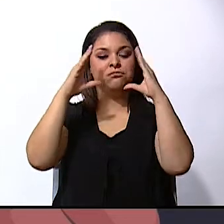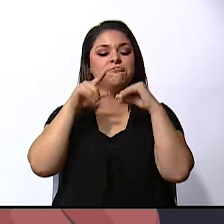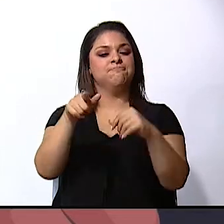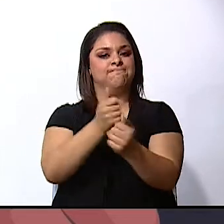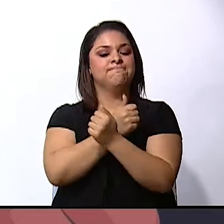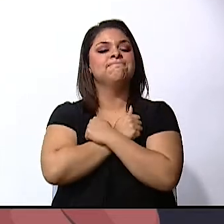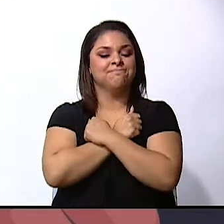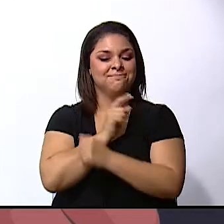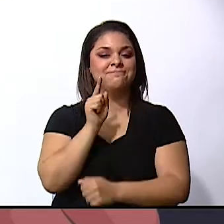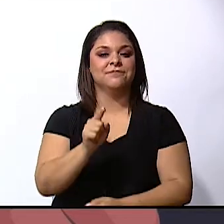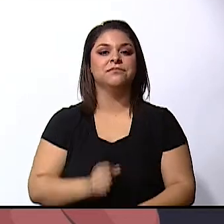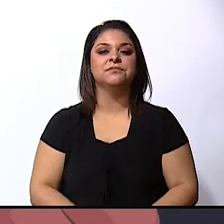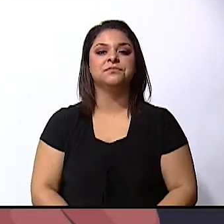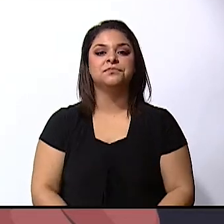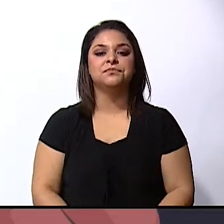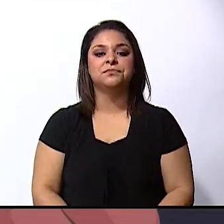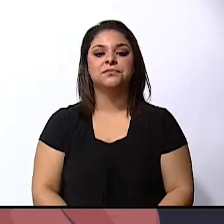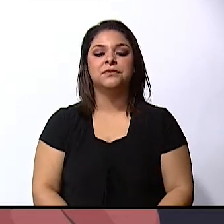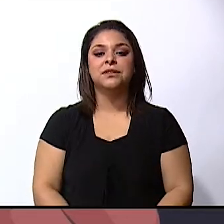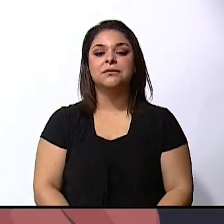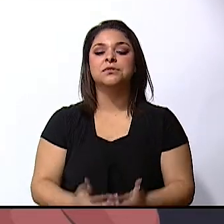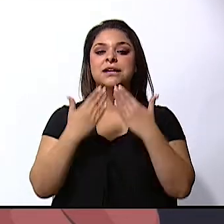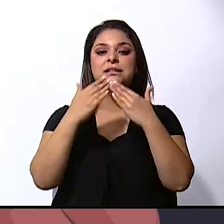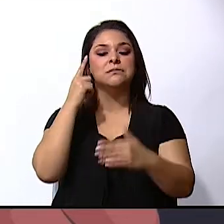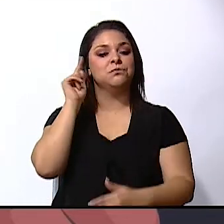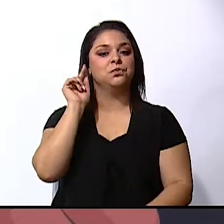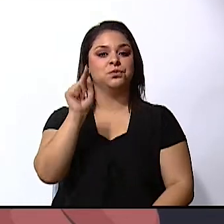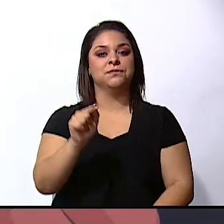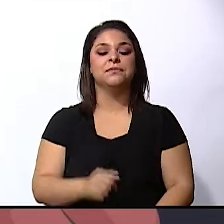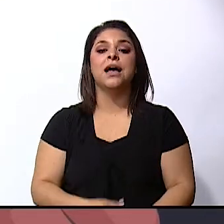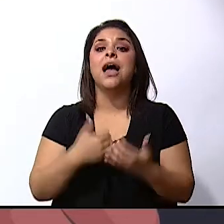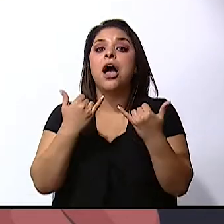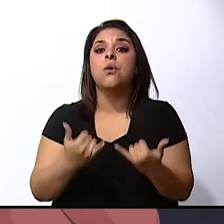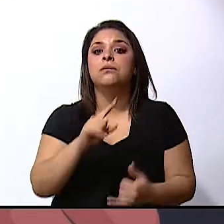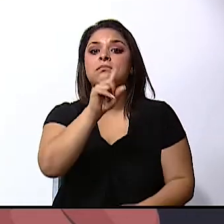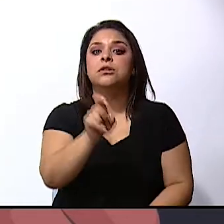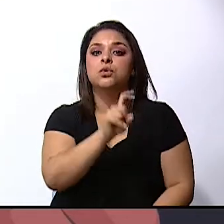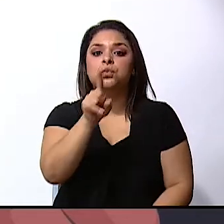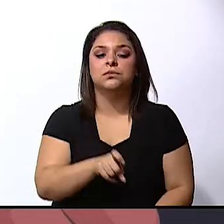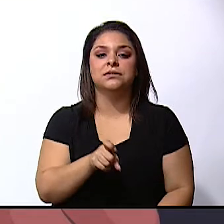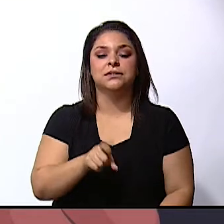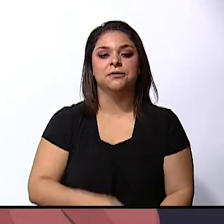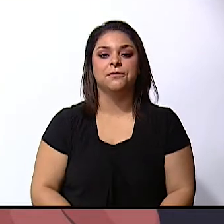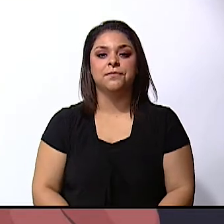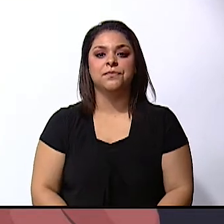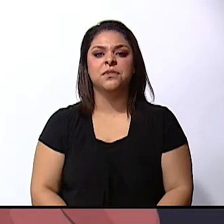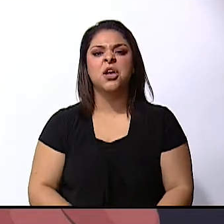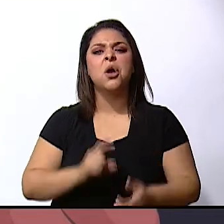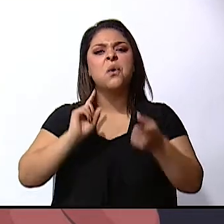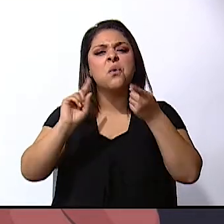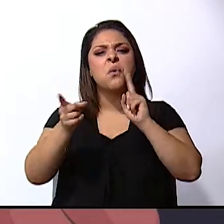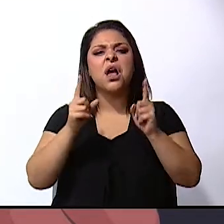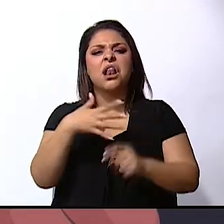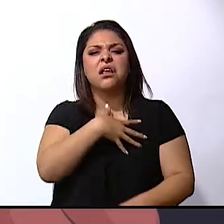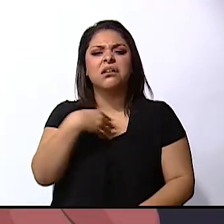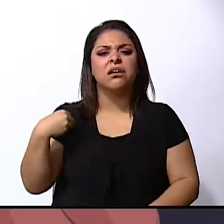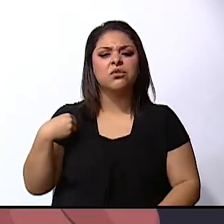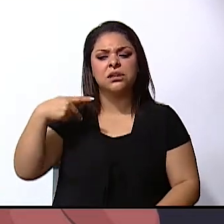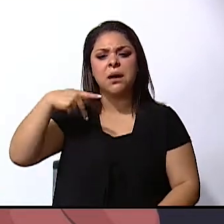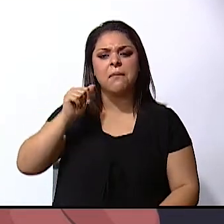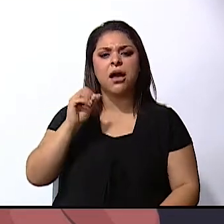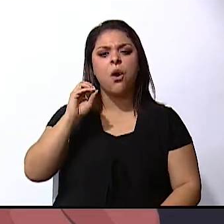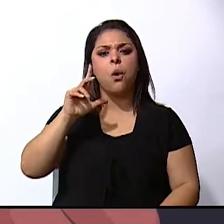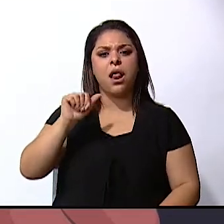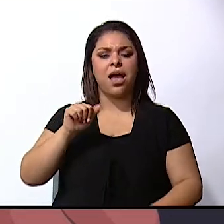okay some questions for you what are paola's favorite activities well